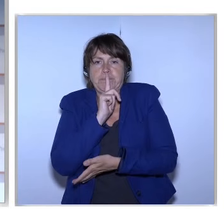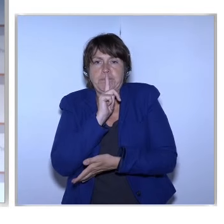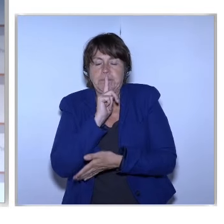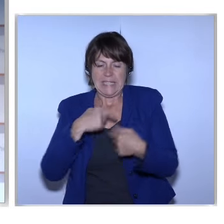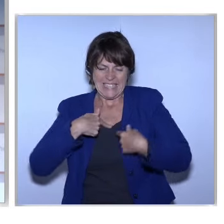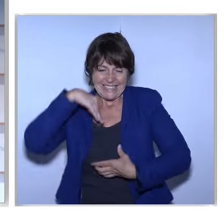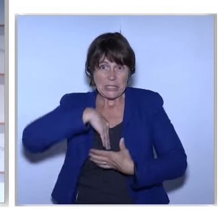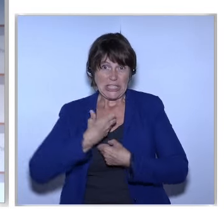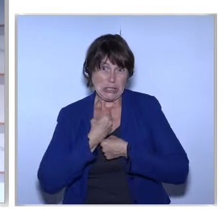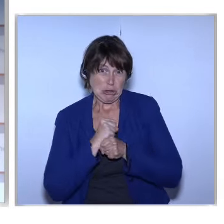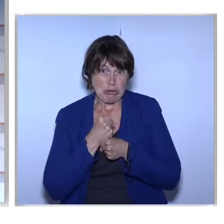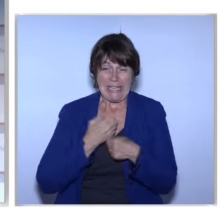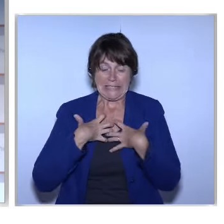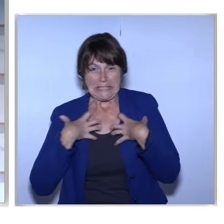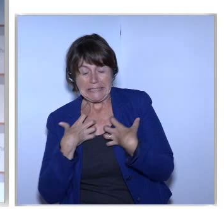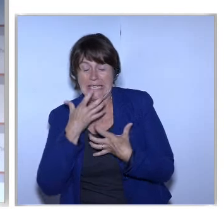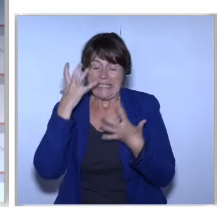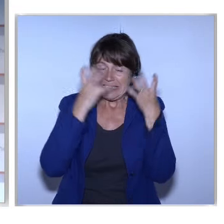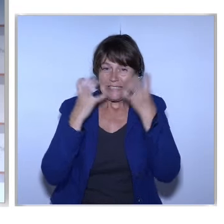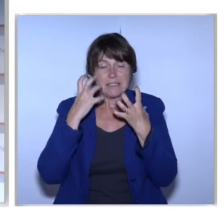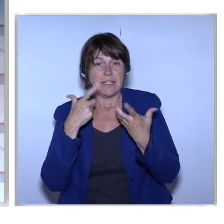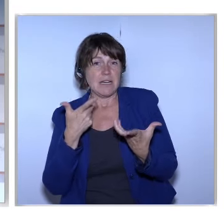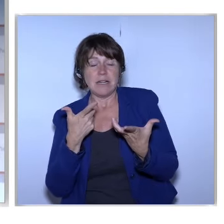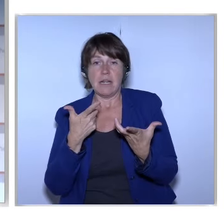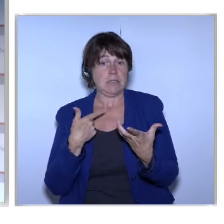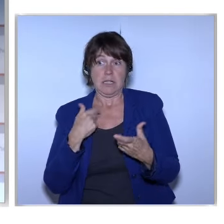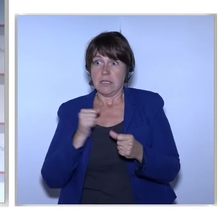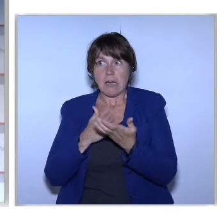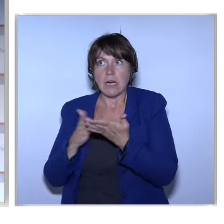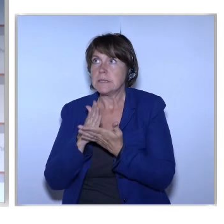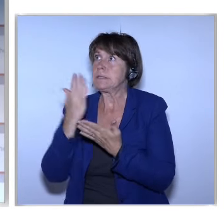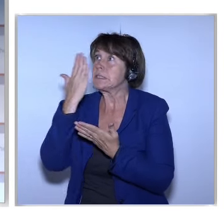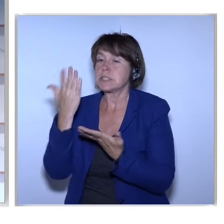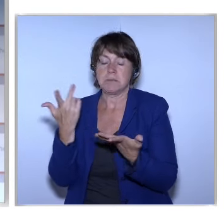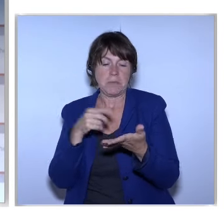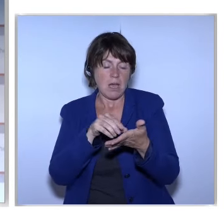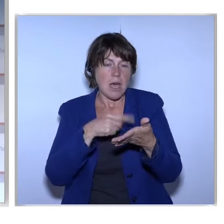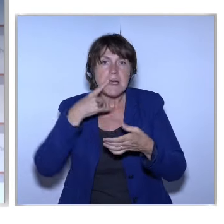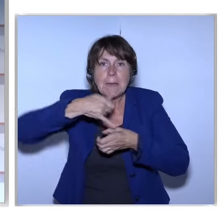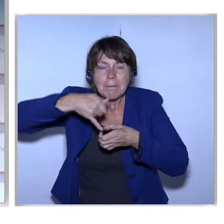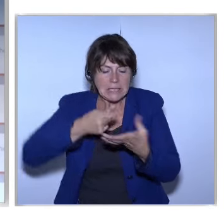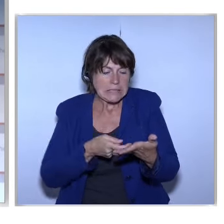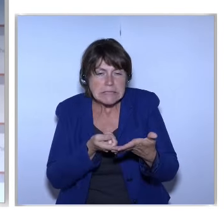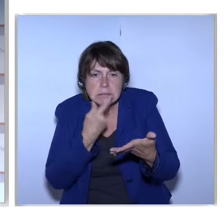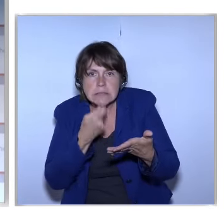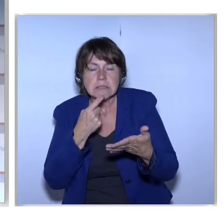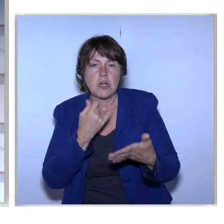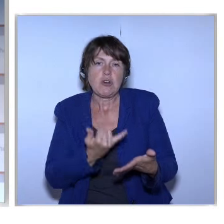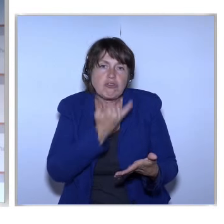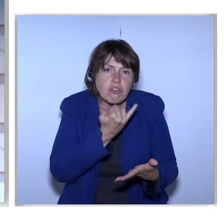Unable To Read Safety Instructions At Work And Take The Wrong Medication And So On You Get The Sense